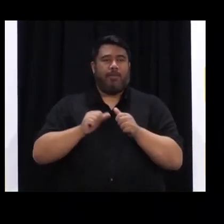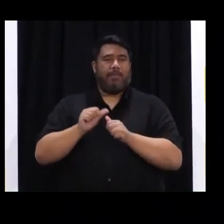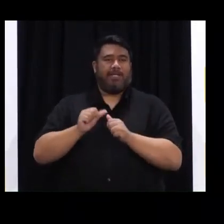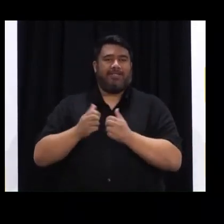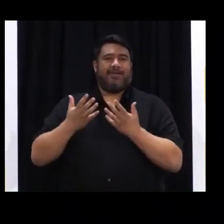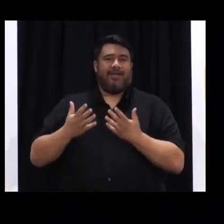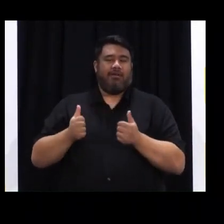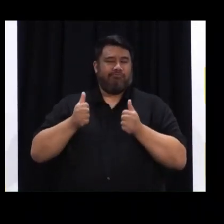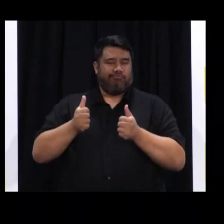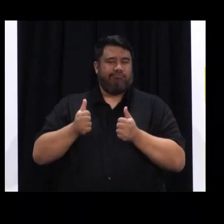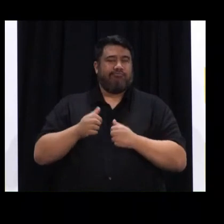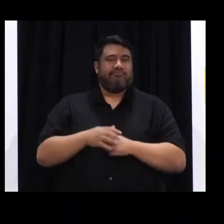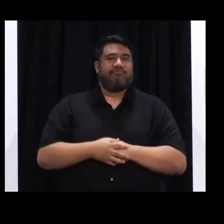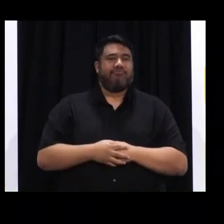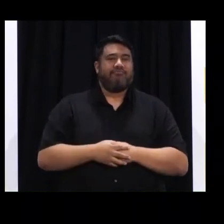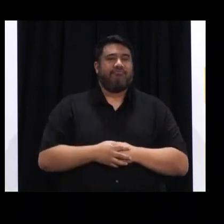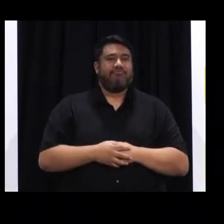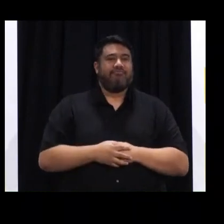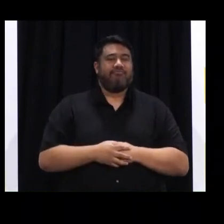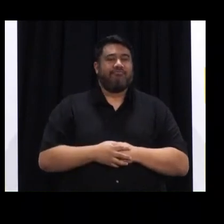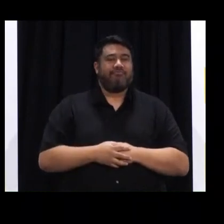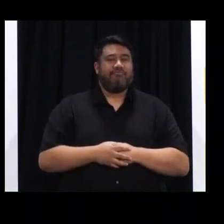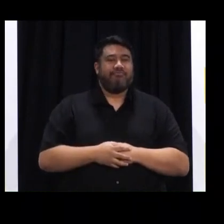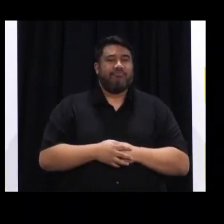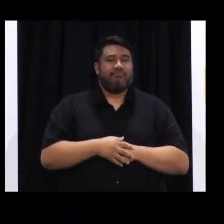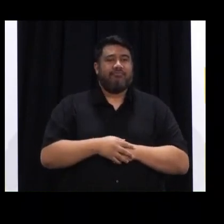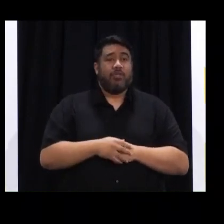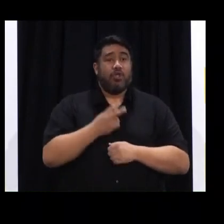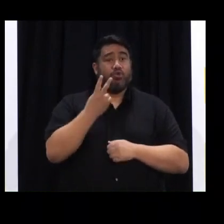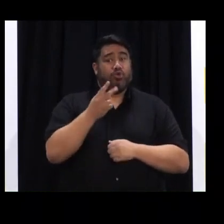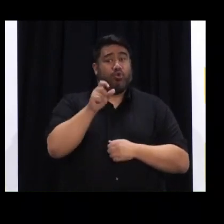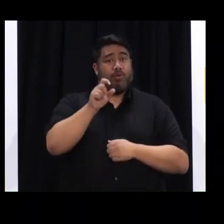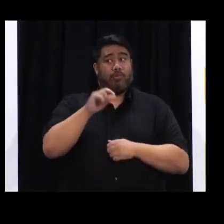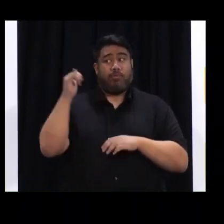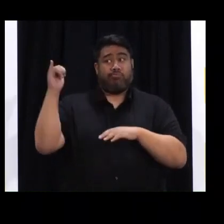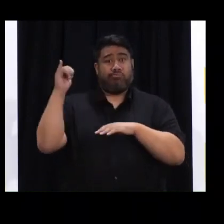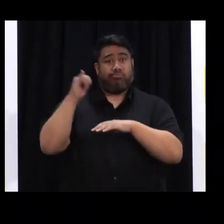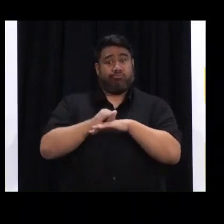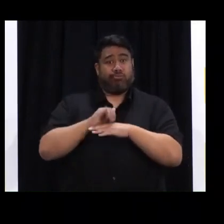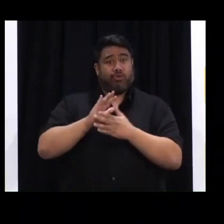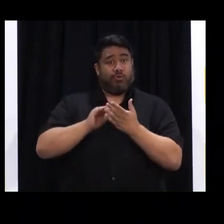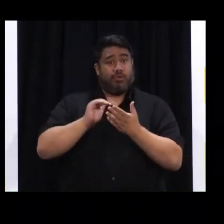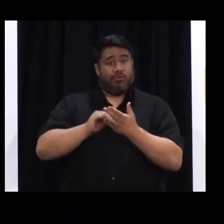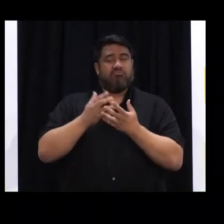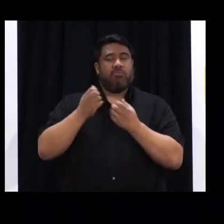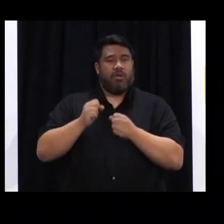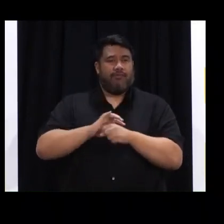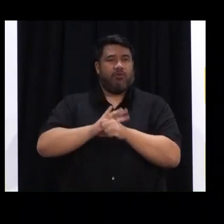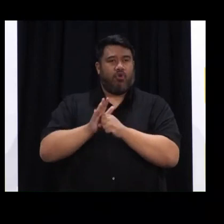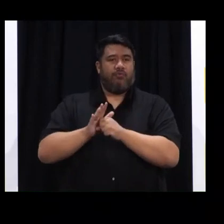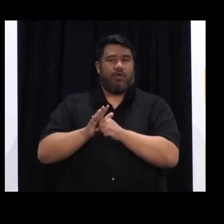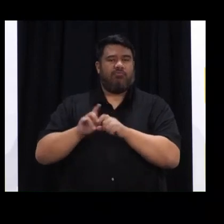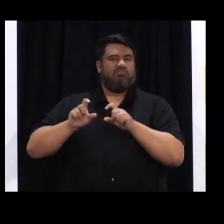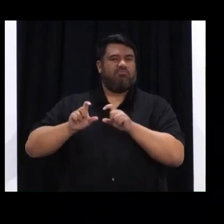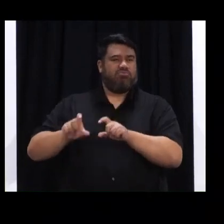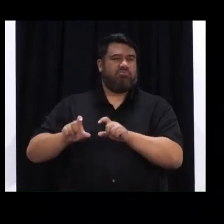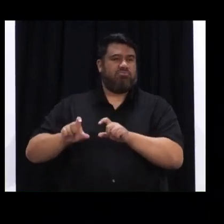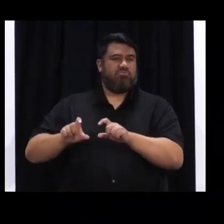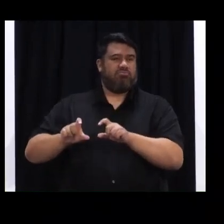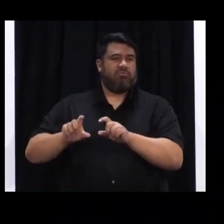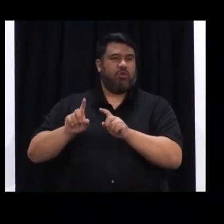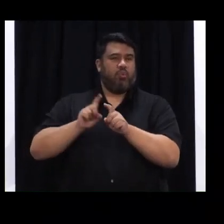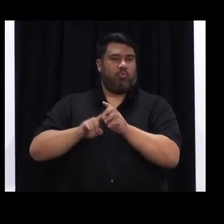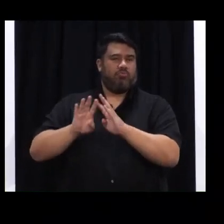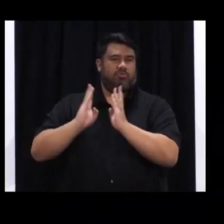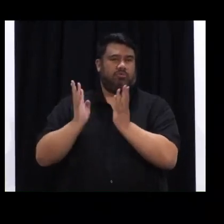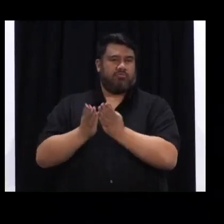There are two cases to return, in return, returnees in our managed isolation facilities. Today we